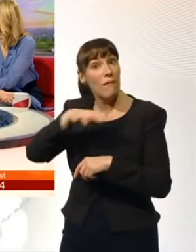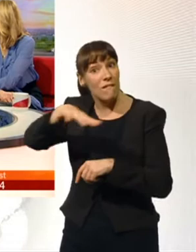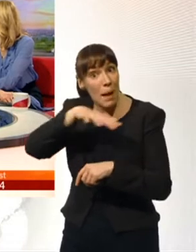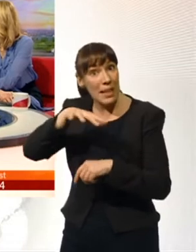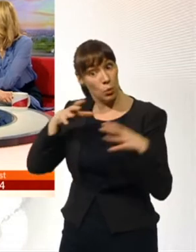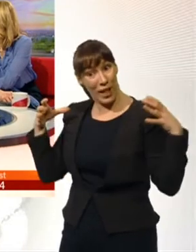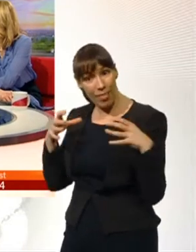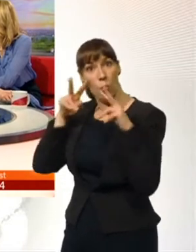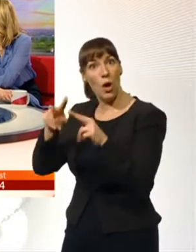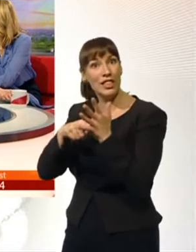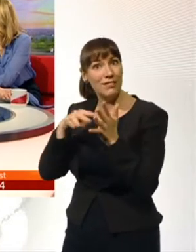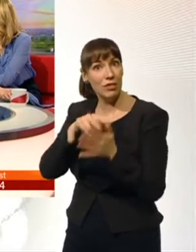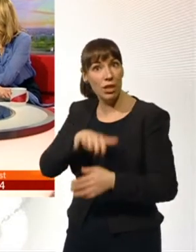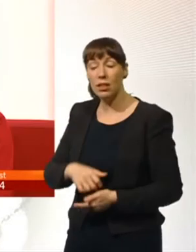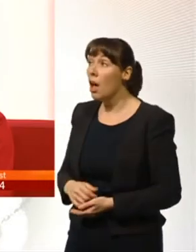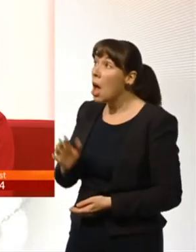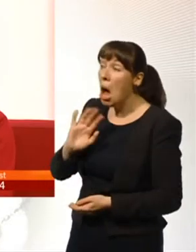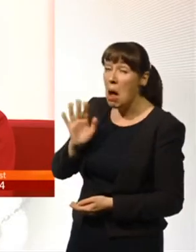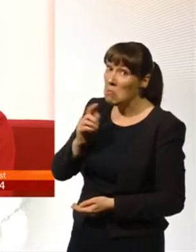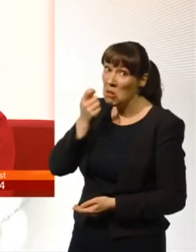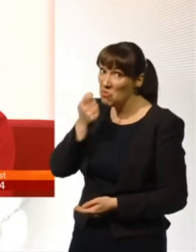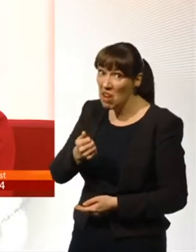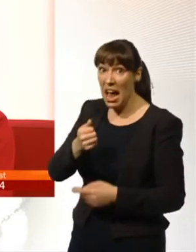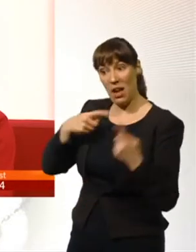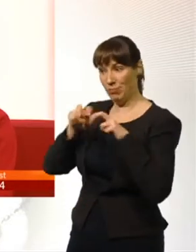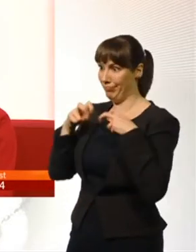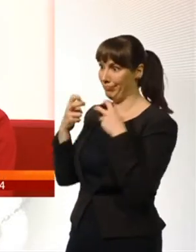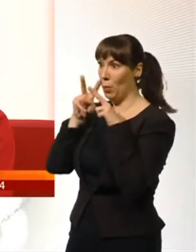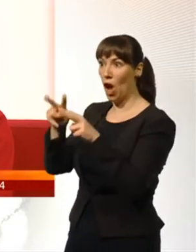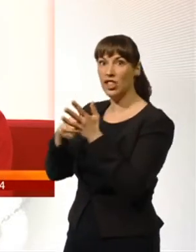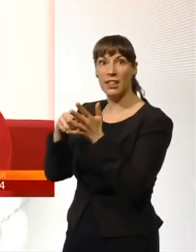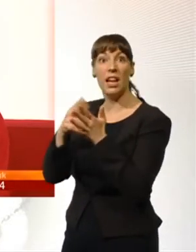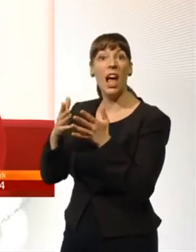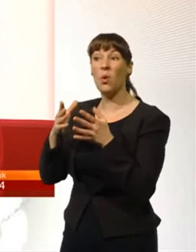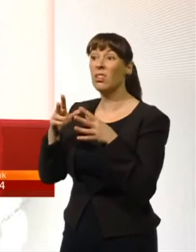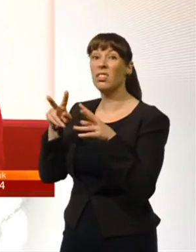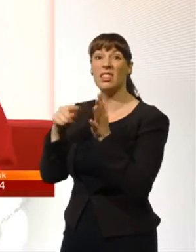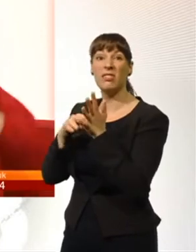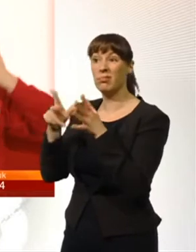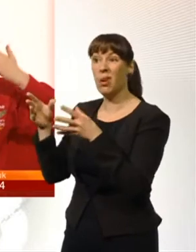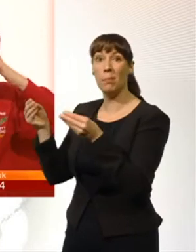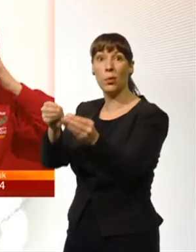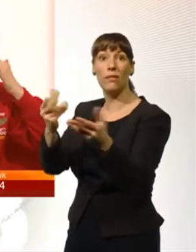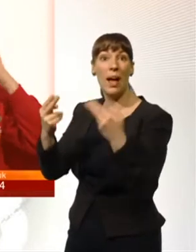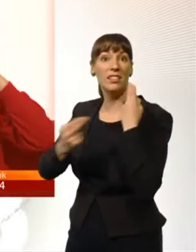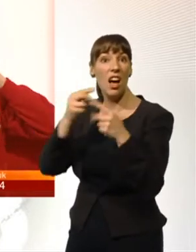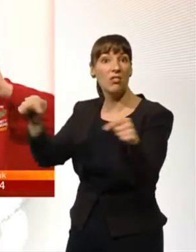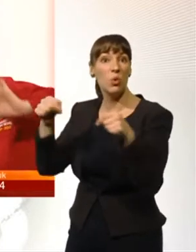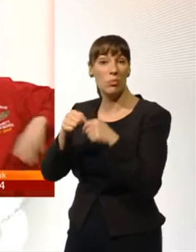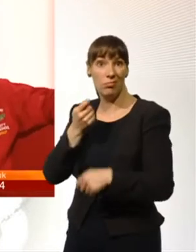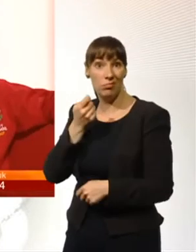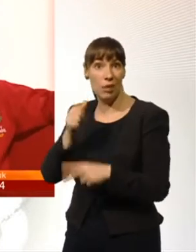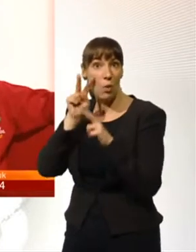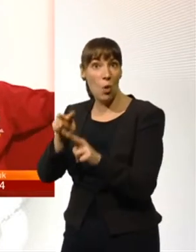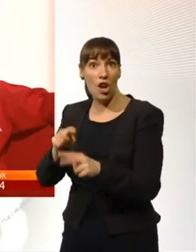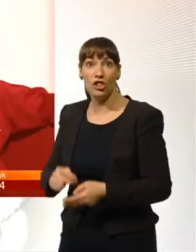we don't. We hardly ever watch the TV, do we? And we've actually moved into the dining room, because I think, really,